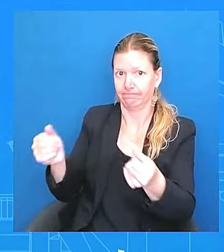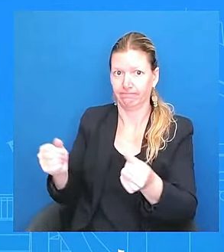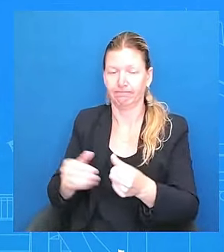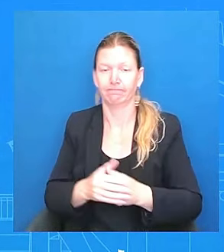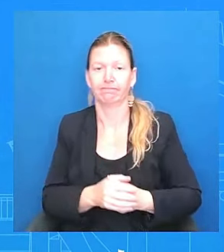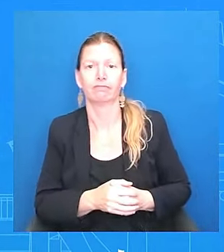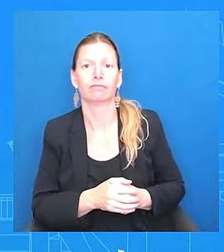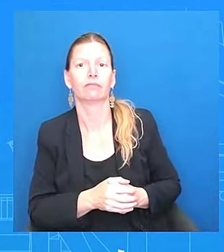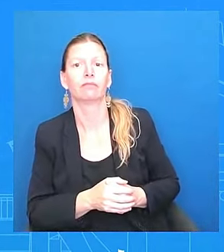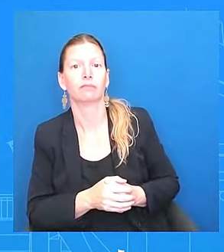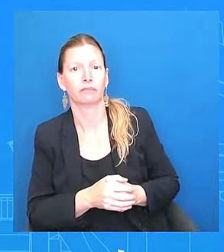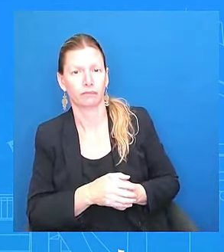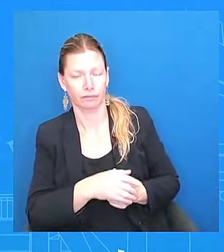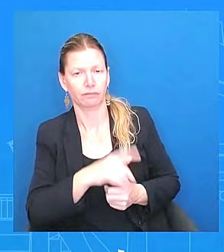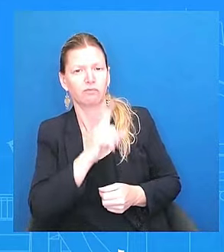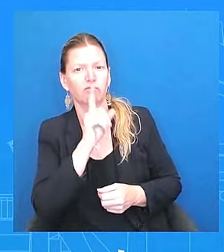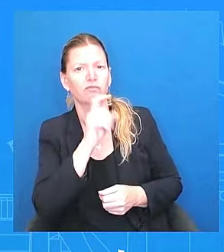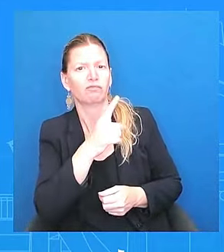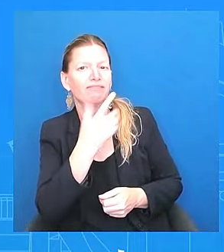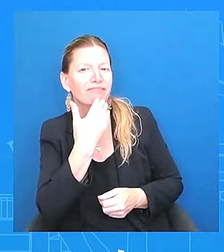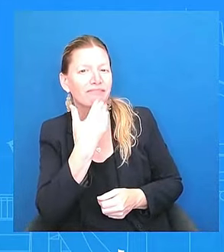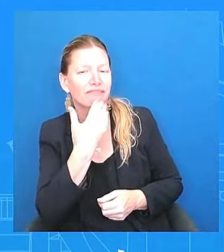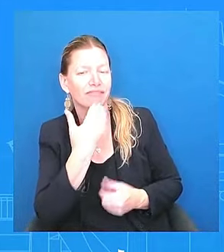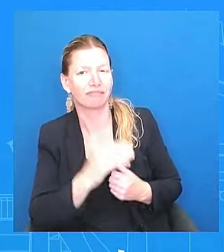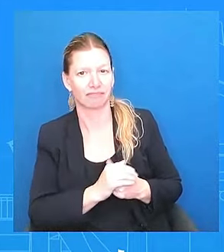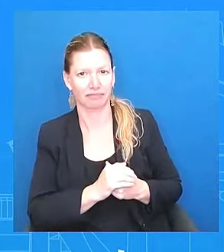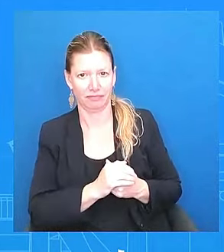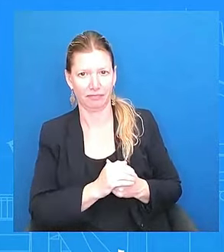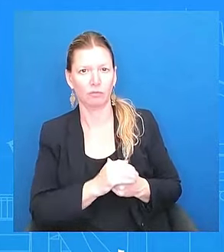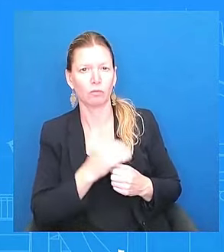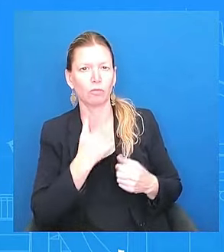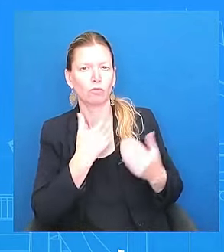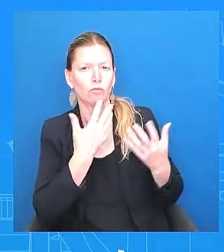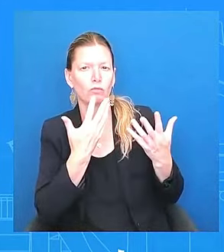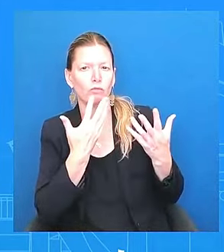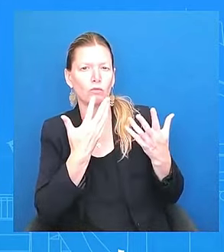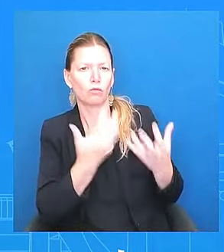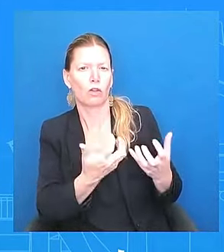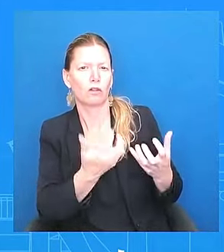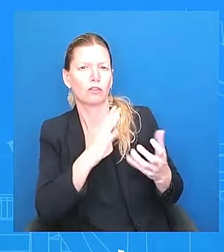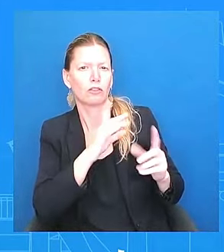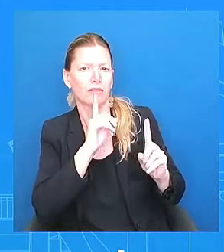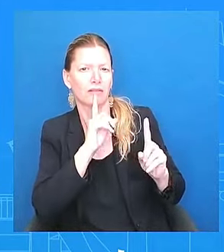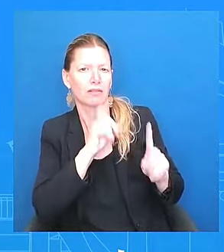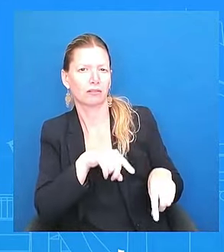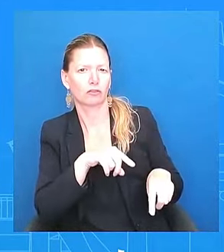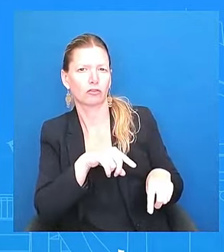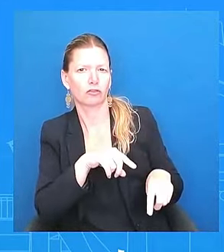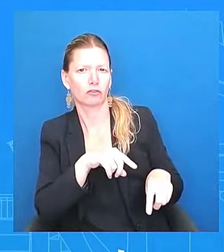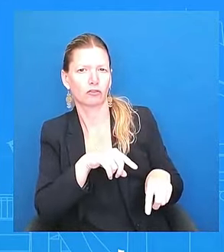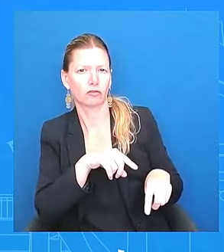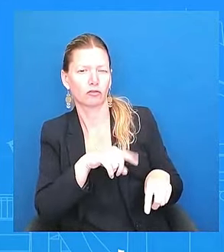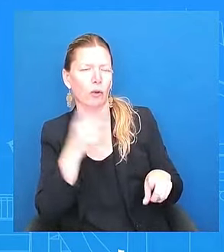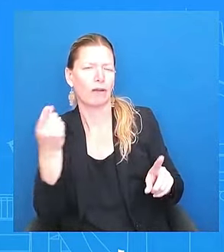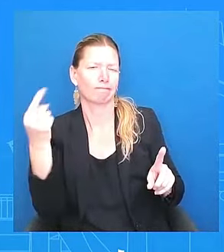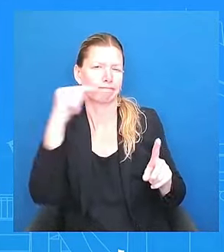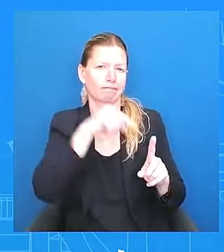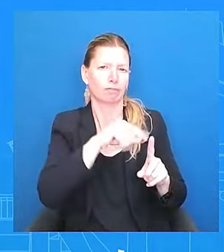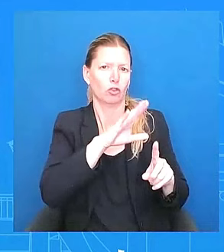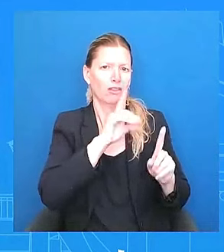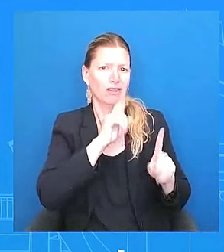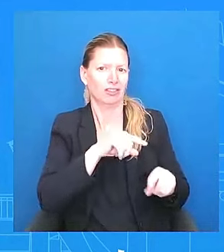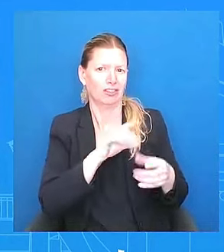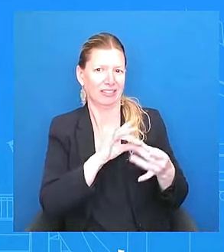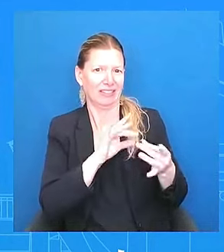I just wanted to get to your answer to Raquel a few moments ago. You talked about there being a lot at stake, you know, which I think millions I'm trying to be